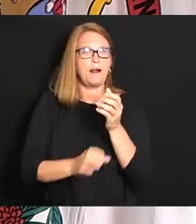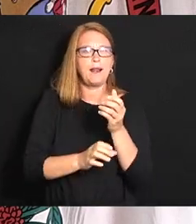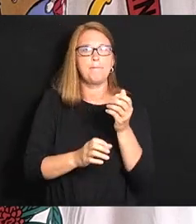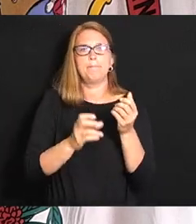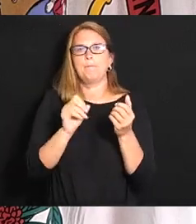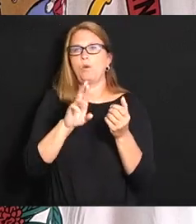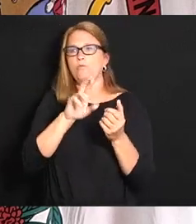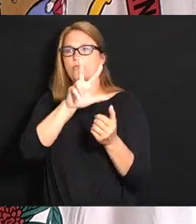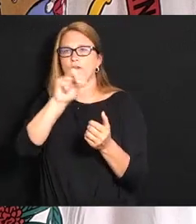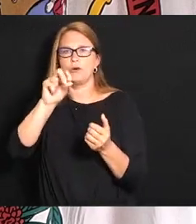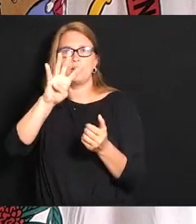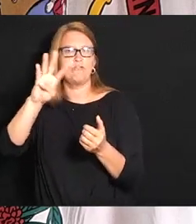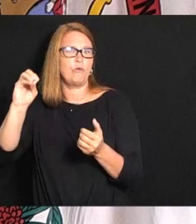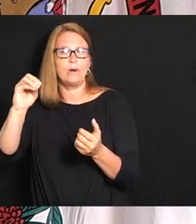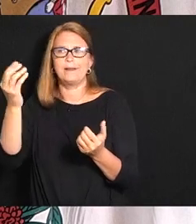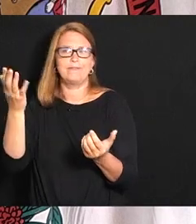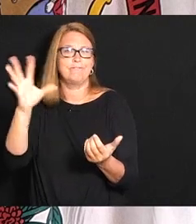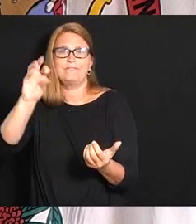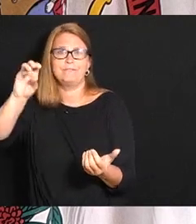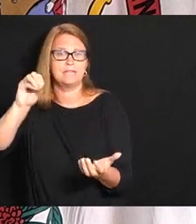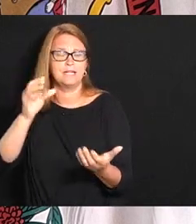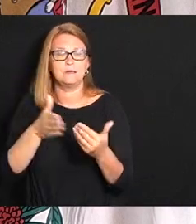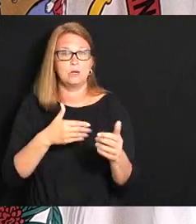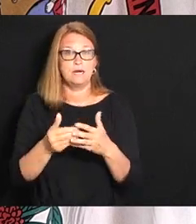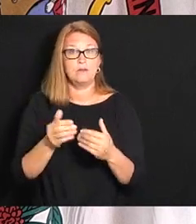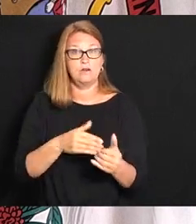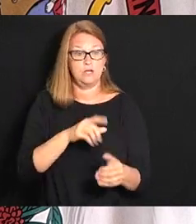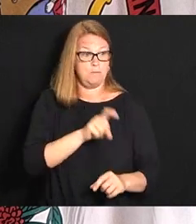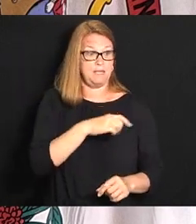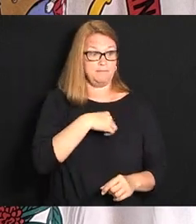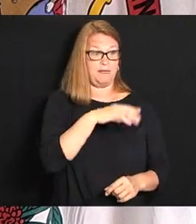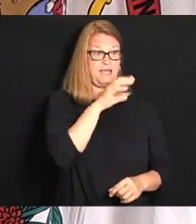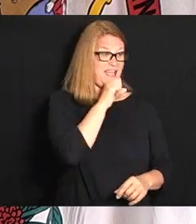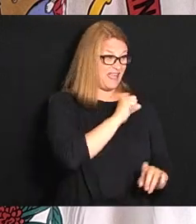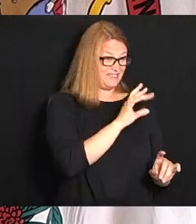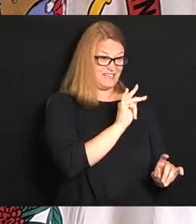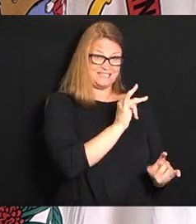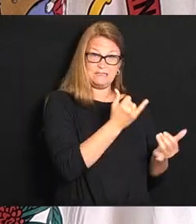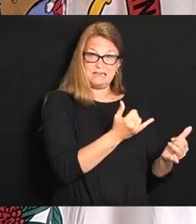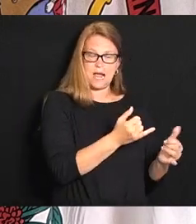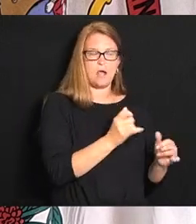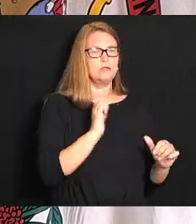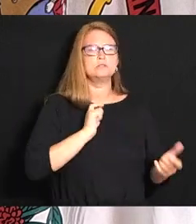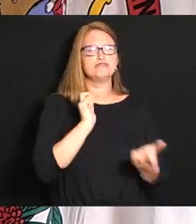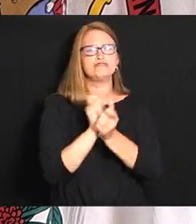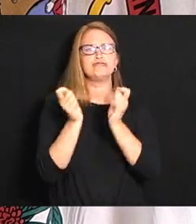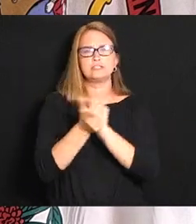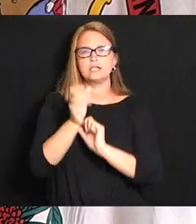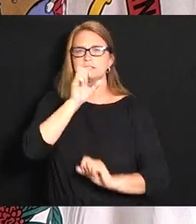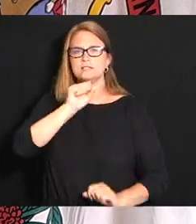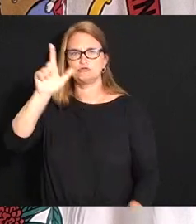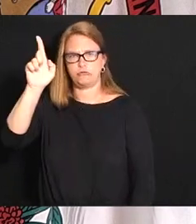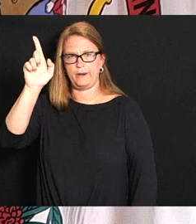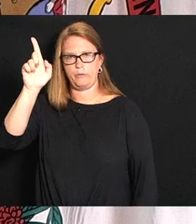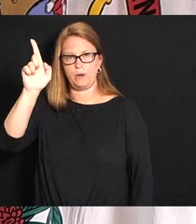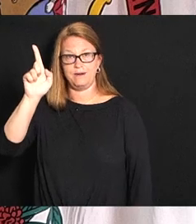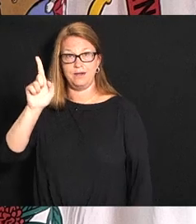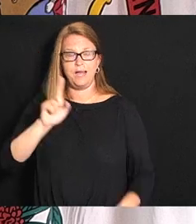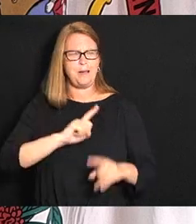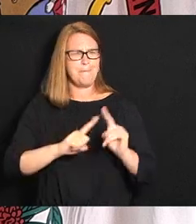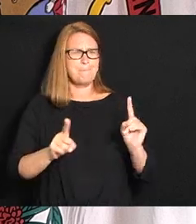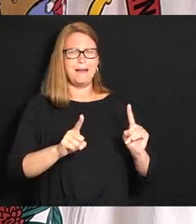40 or 15 or whatever it may be from 18 to 21 getting and to have an assault weapons ban